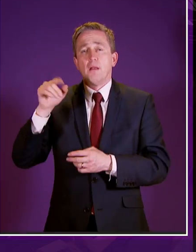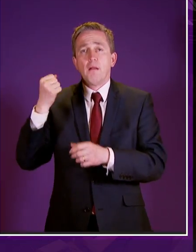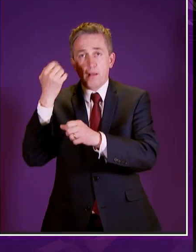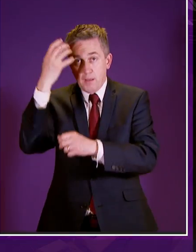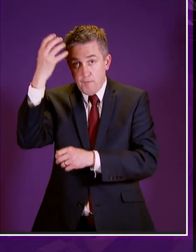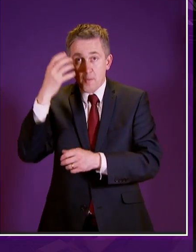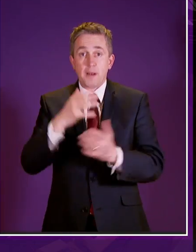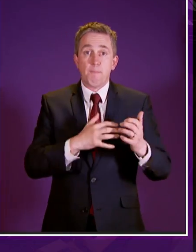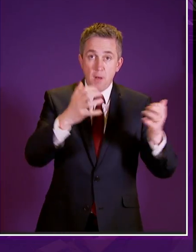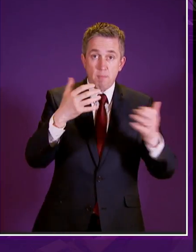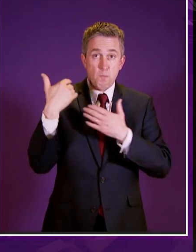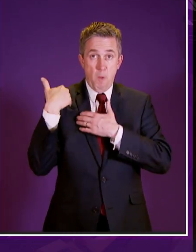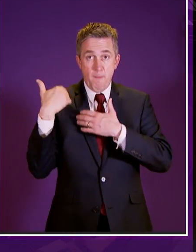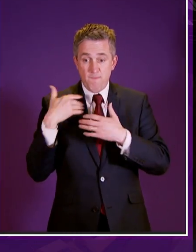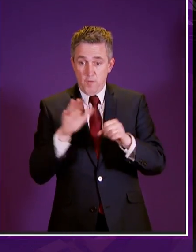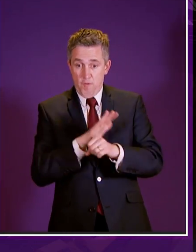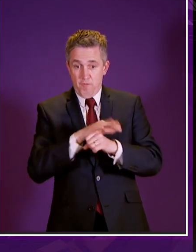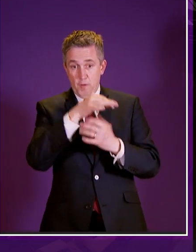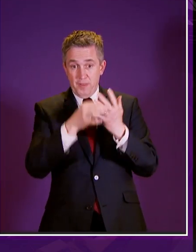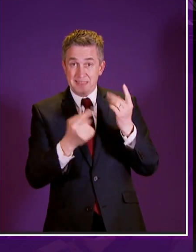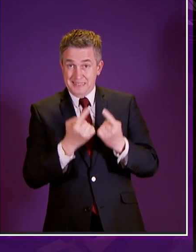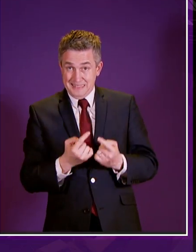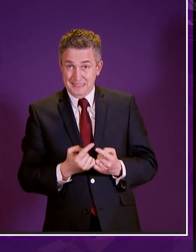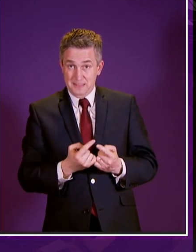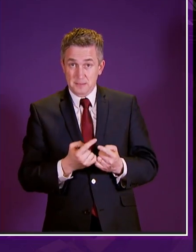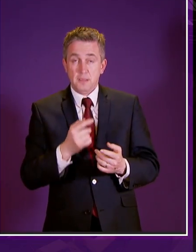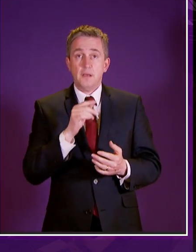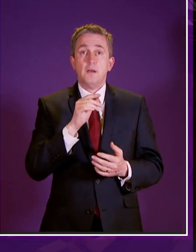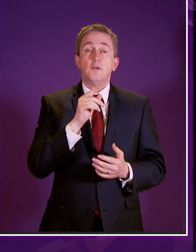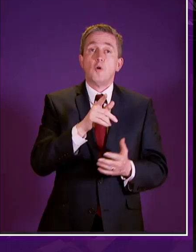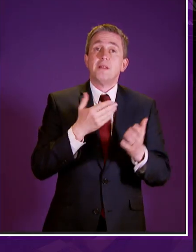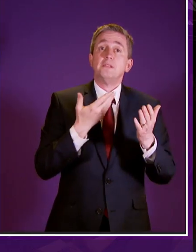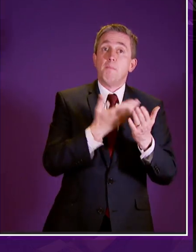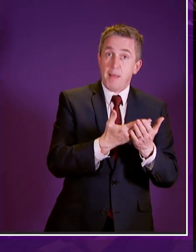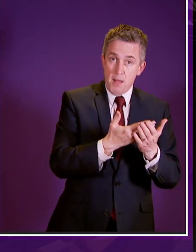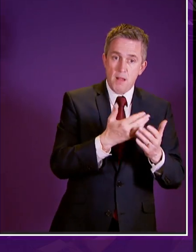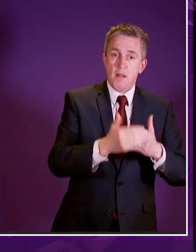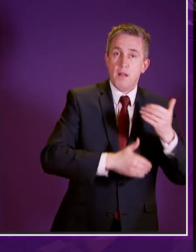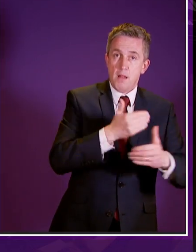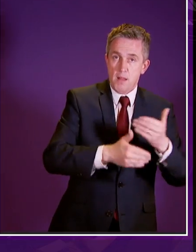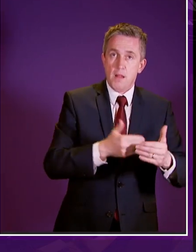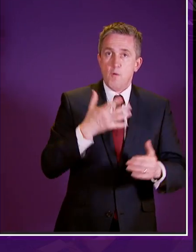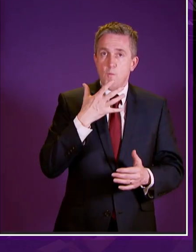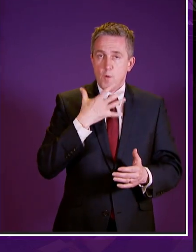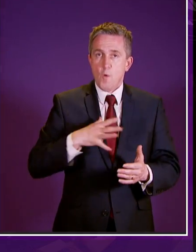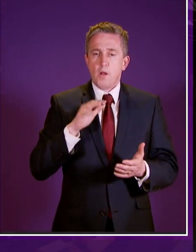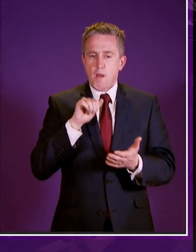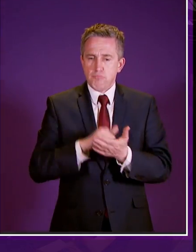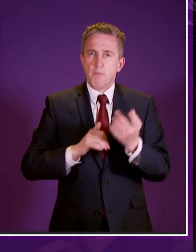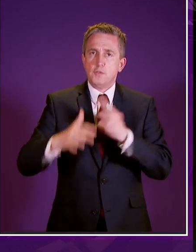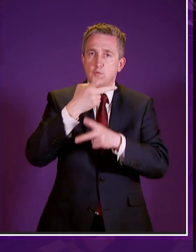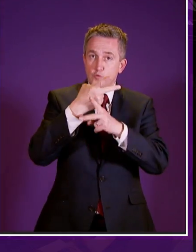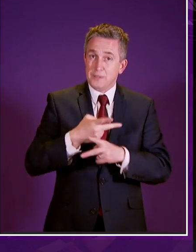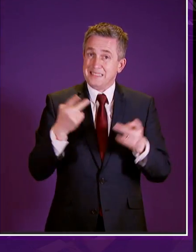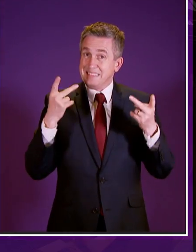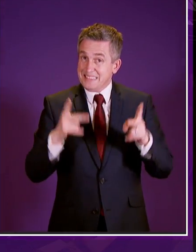and parliament like we've done on tax and on this bill we look forward to ensuring that we have a functioning social security